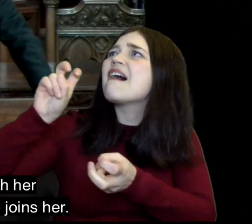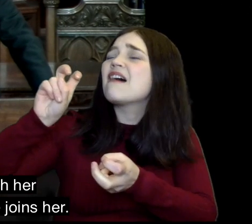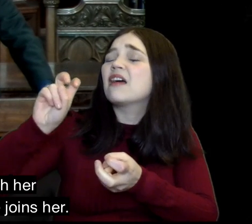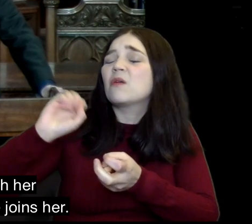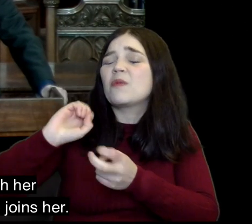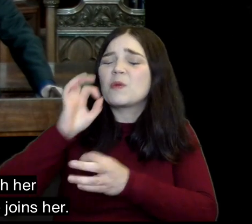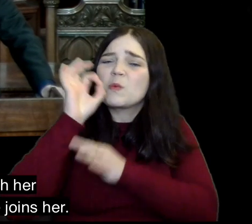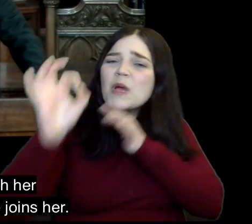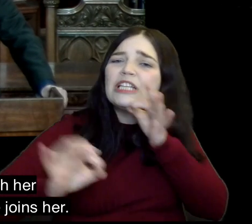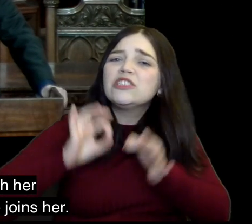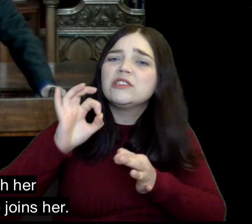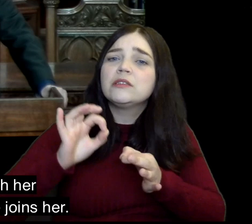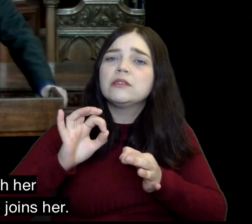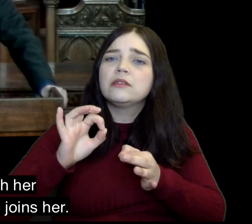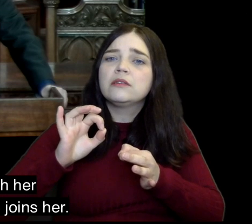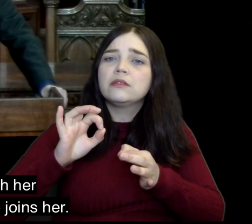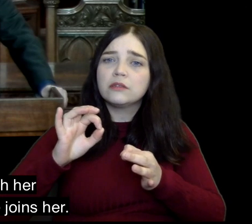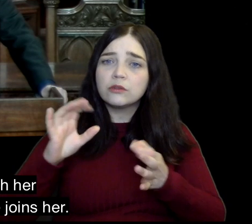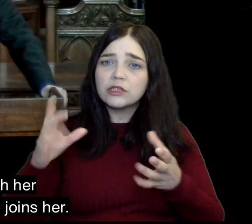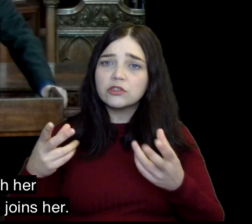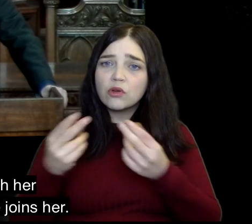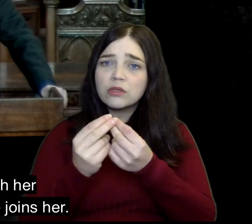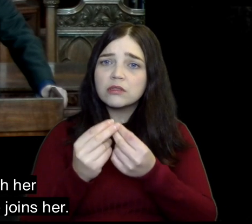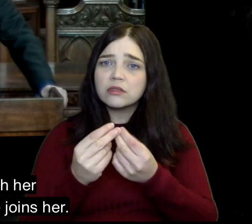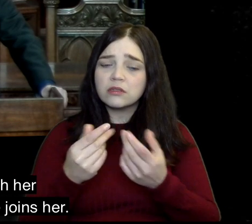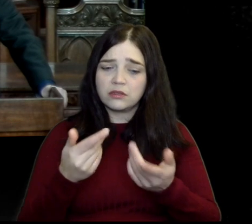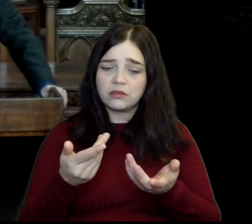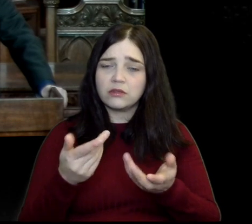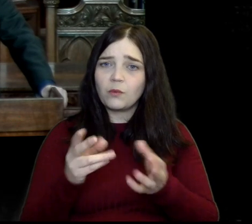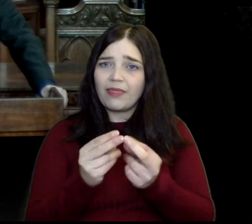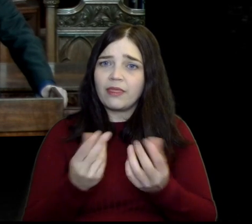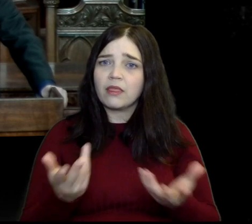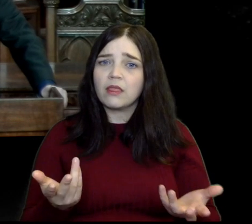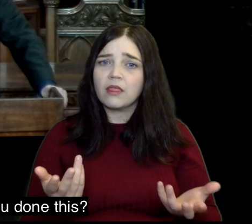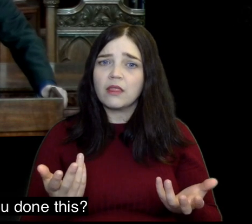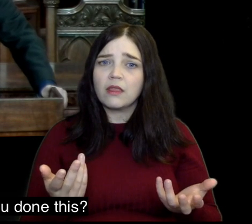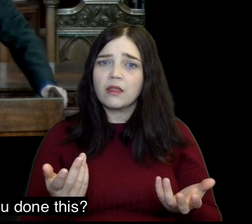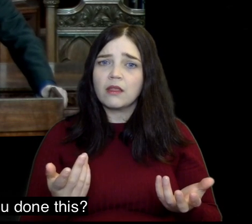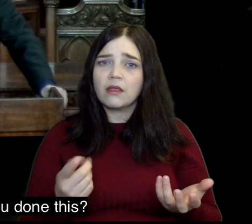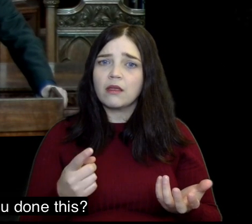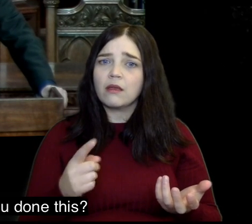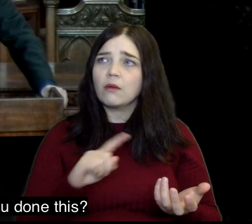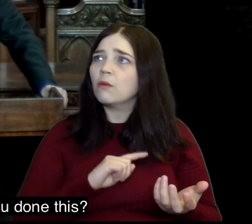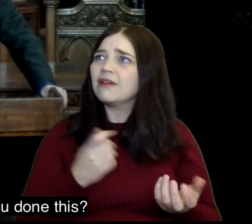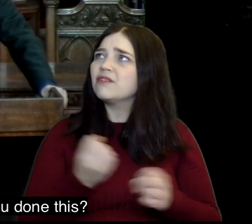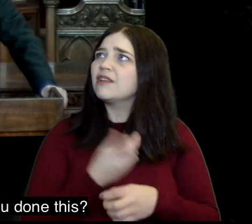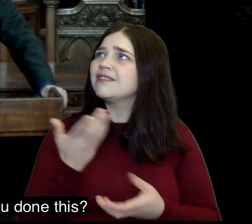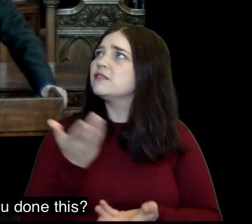death of her son yells at heaven yells at God with her questions is that he joins her